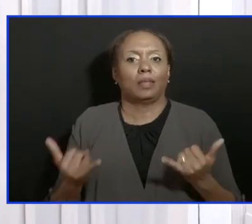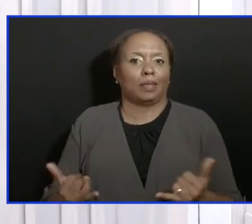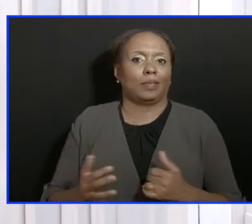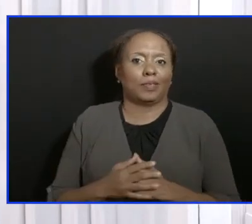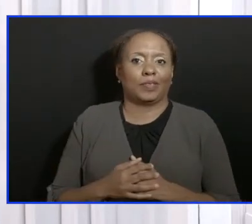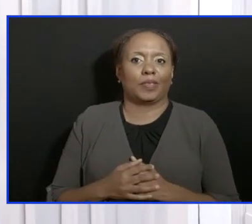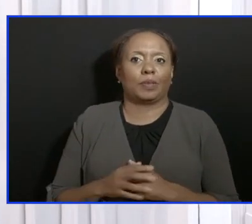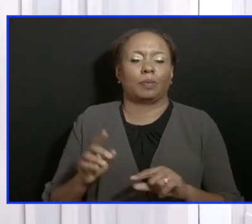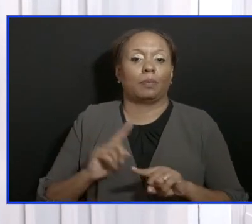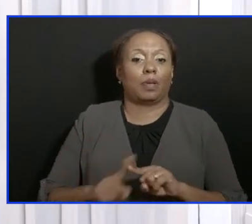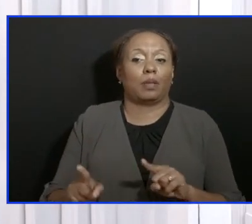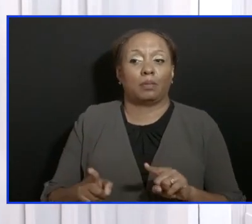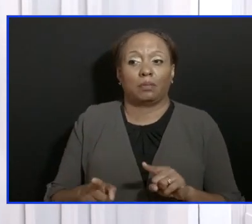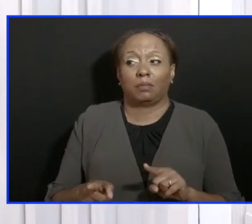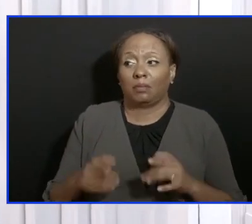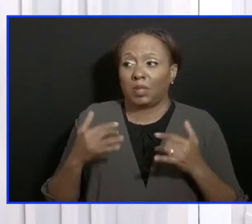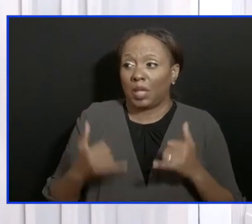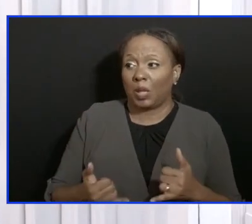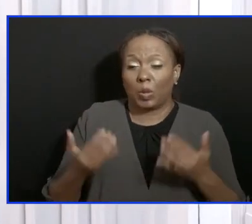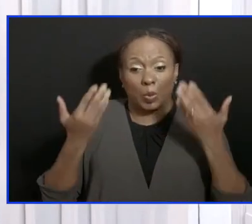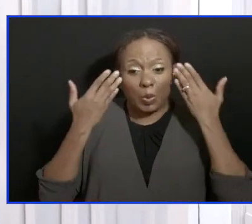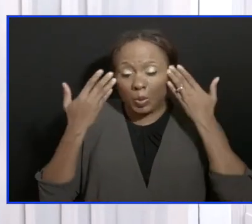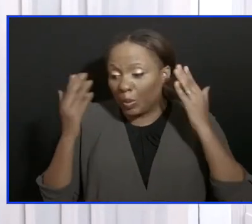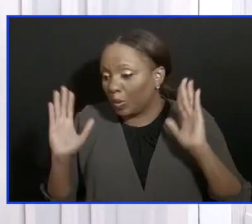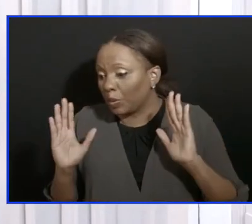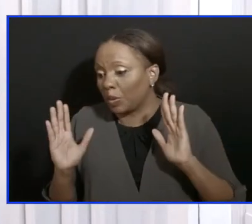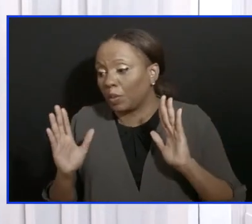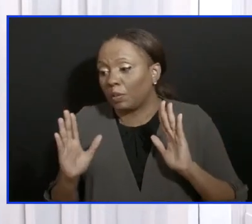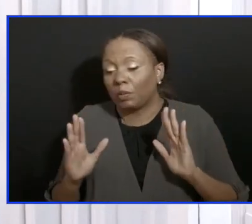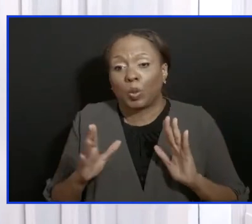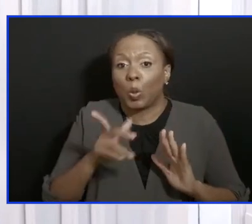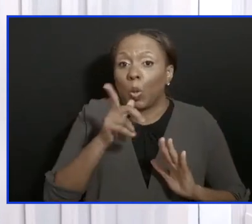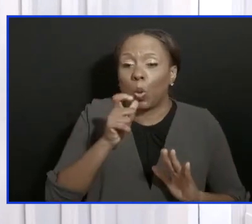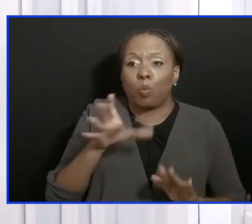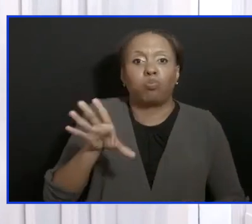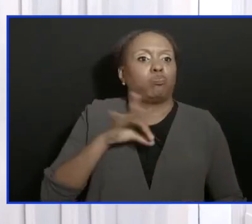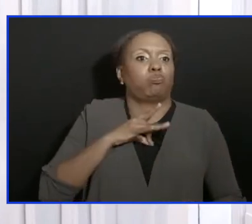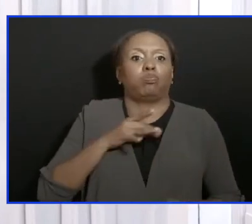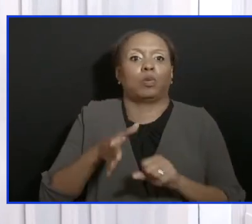which one of us it will take. And that's why I refer to the COVID roulette.